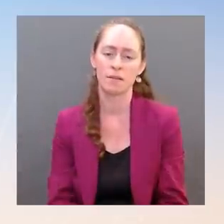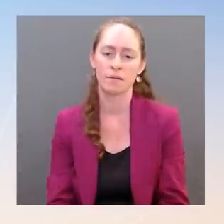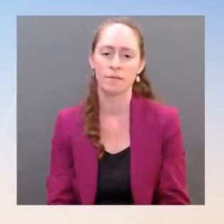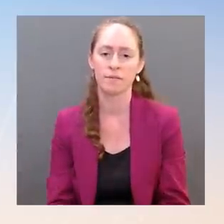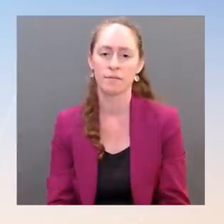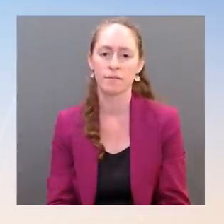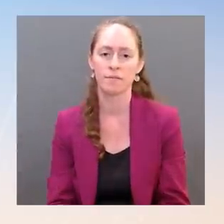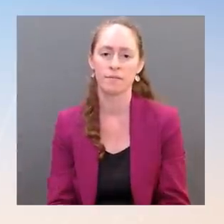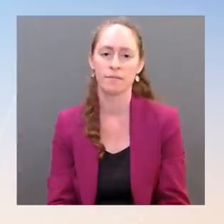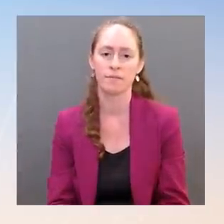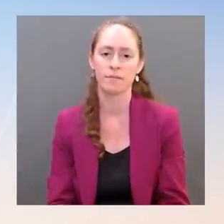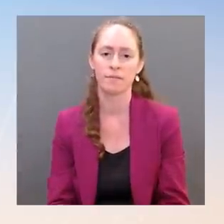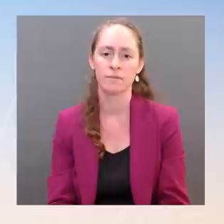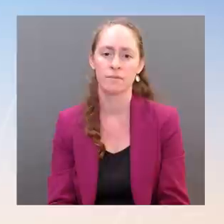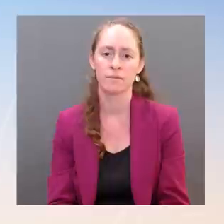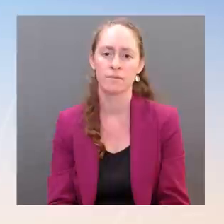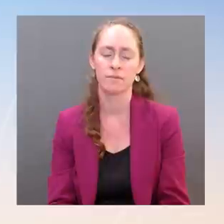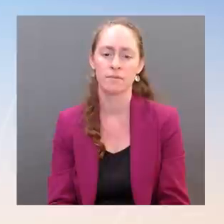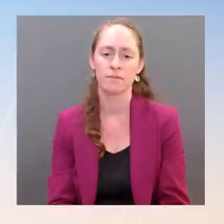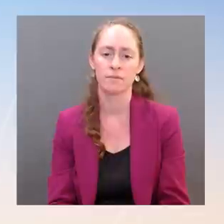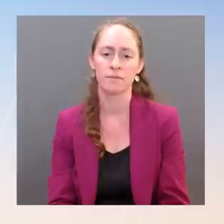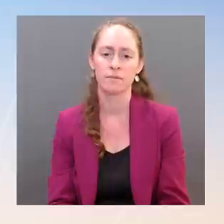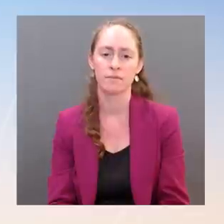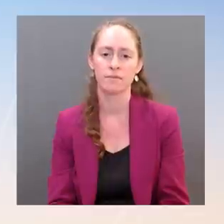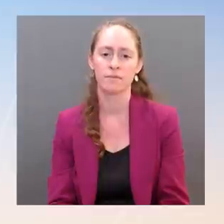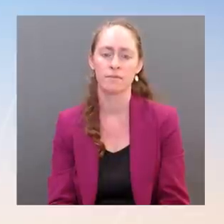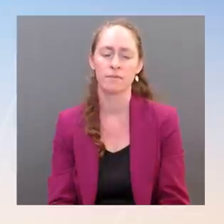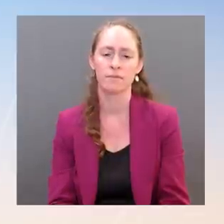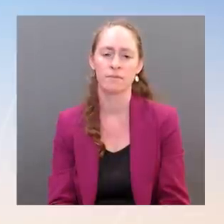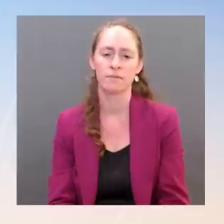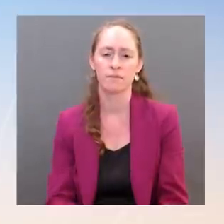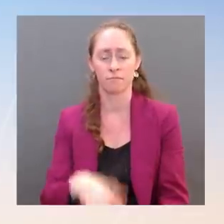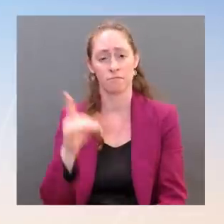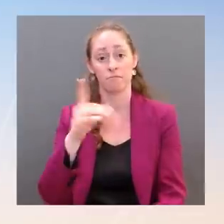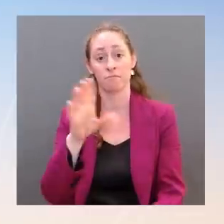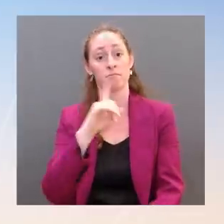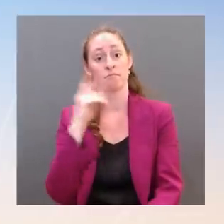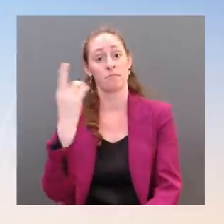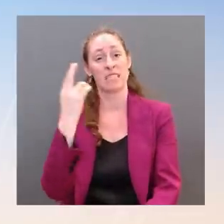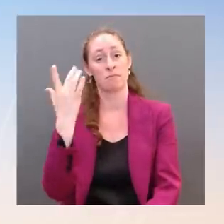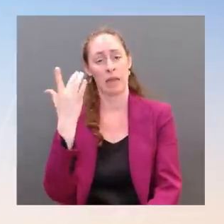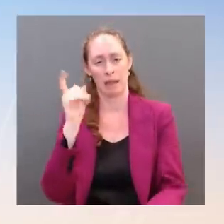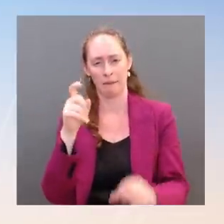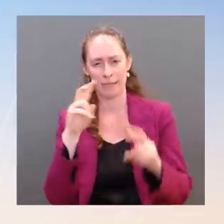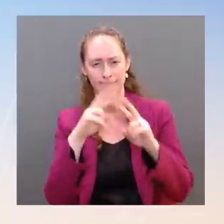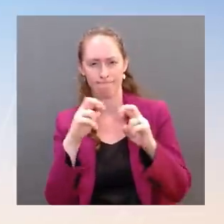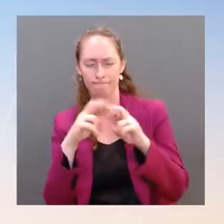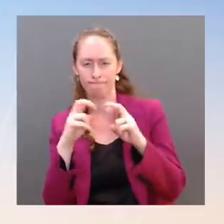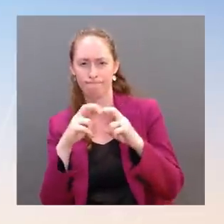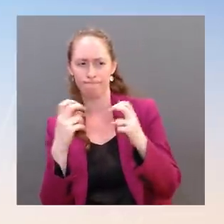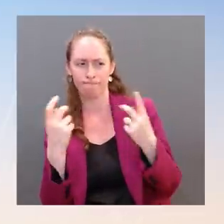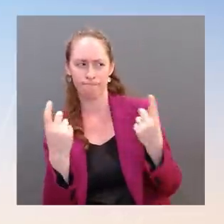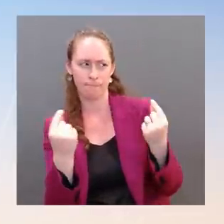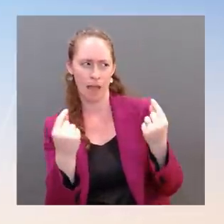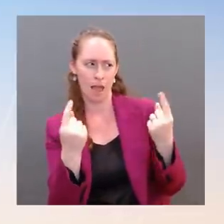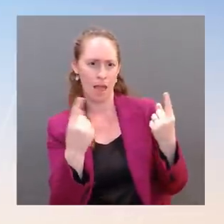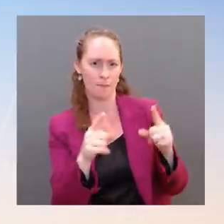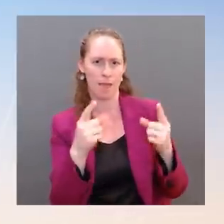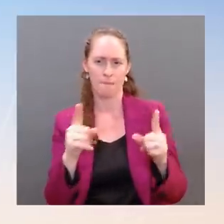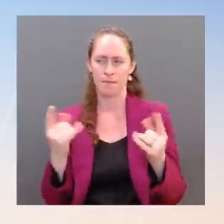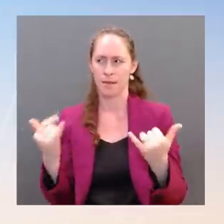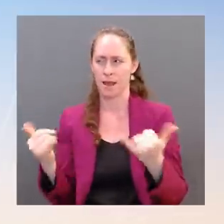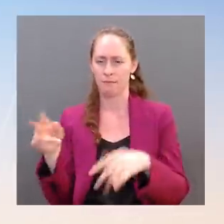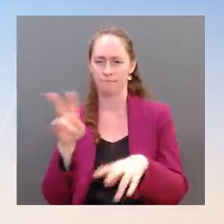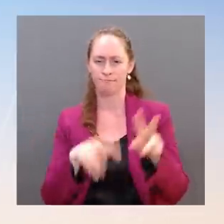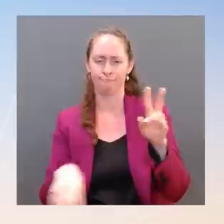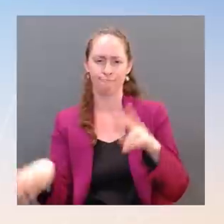Gorlick do their assessment. But the department's work across several administrations to address disinformation that threatens the